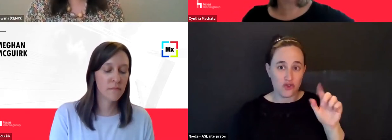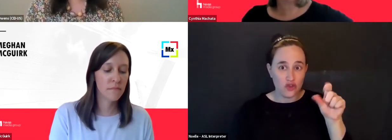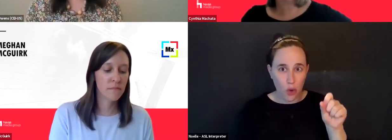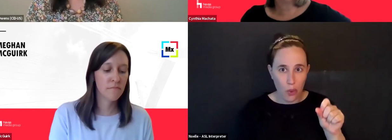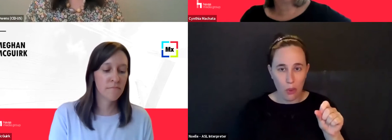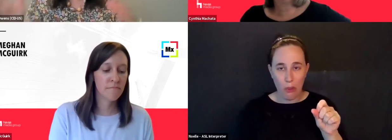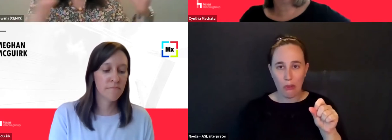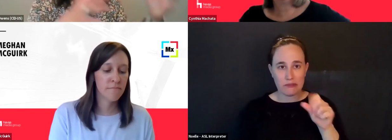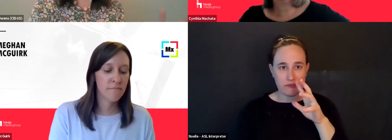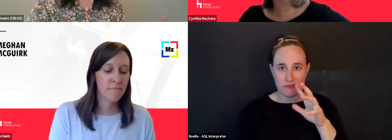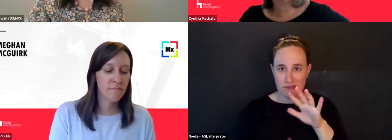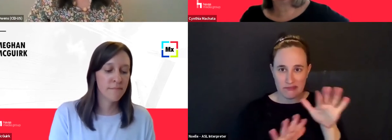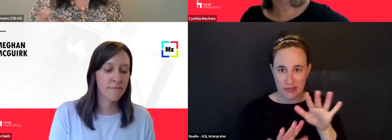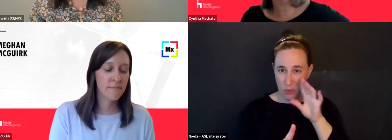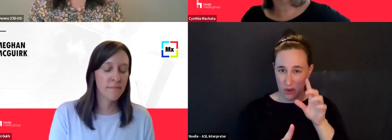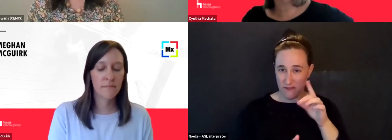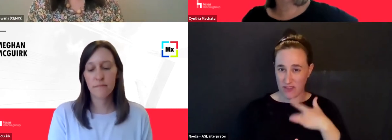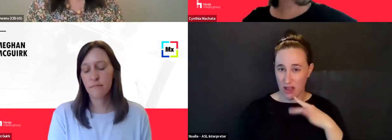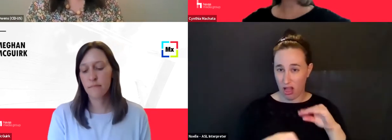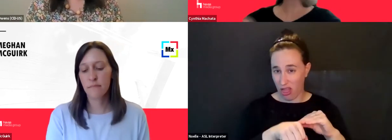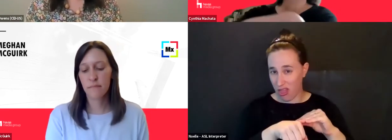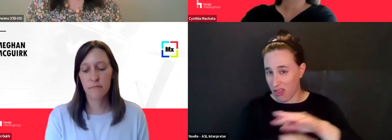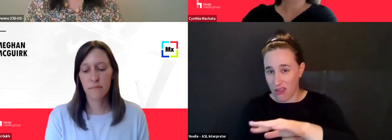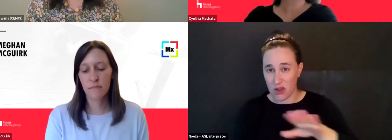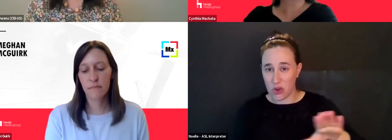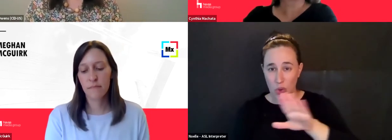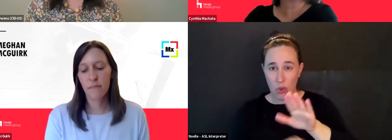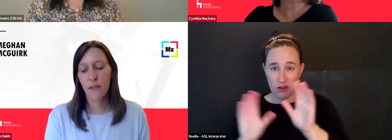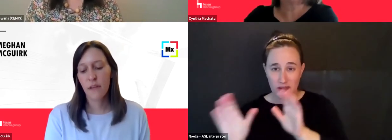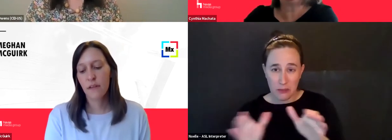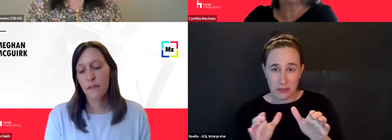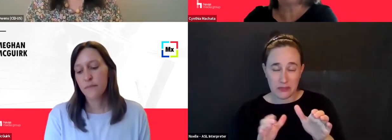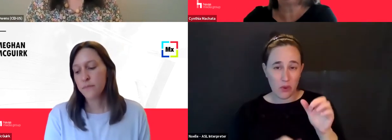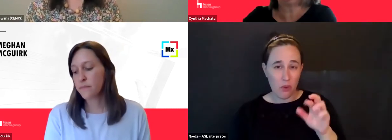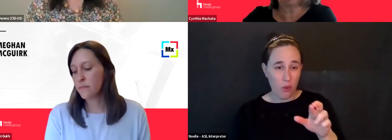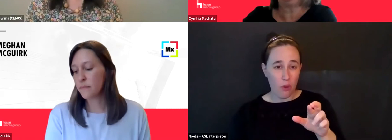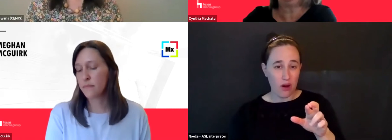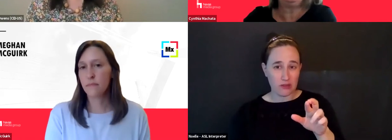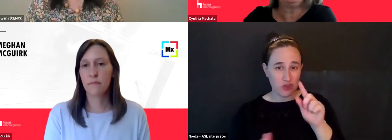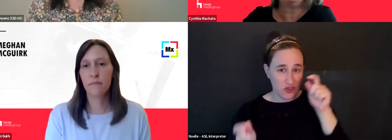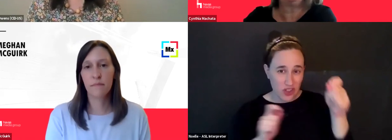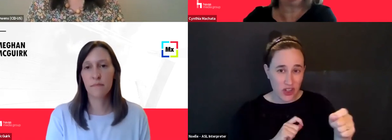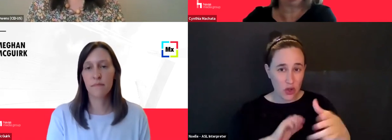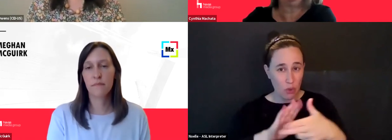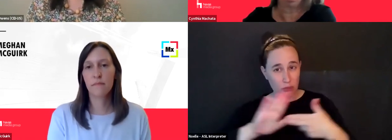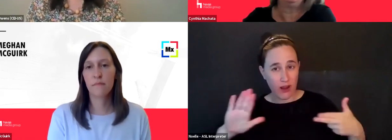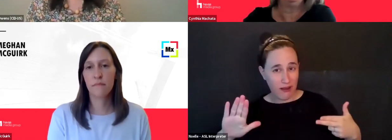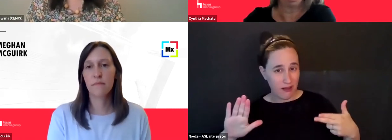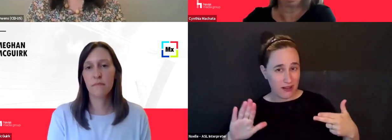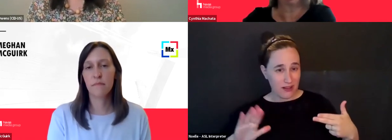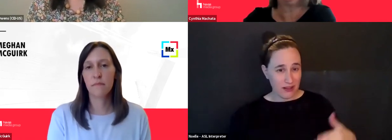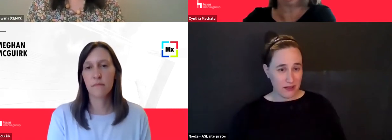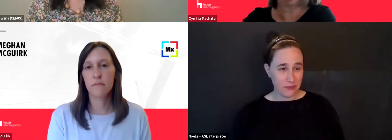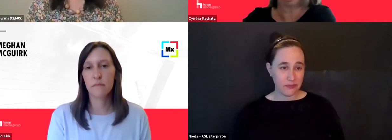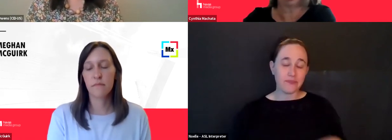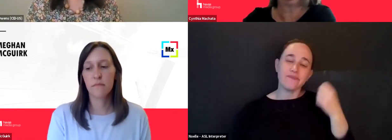or swaying your brands campaigns in any way? Yeah. And, but as an industry, we, we have, I mean,